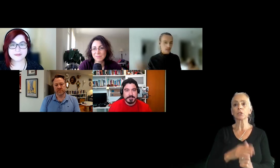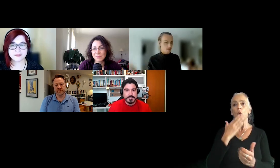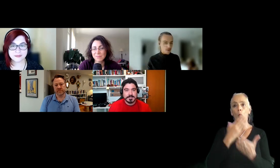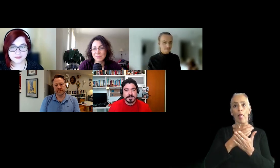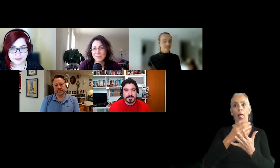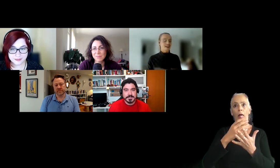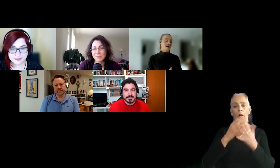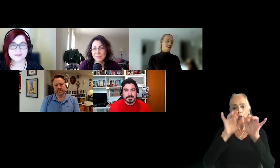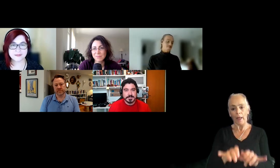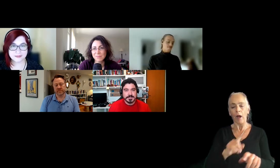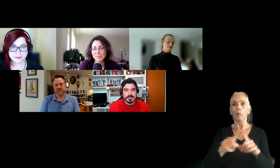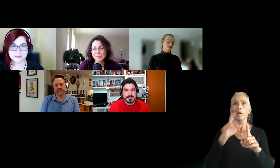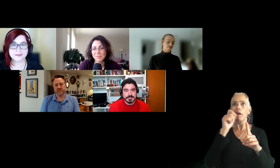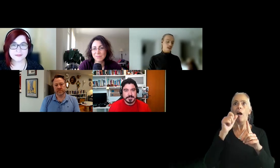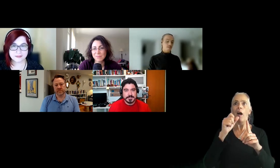over elaborate.